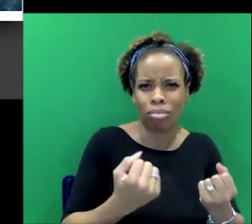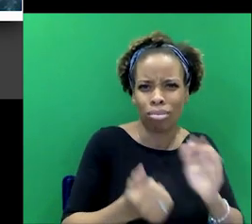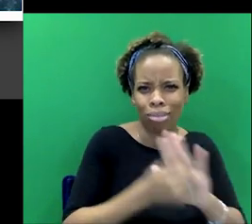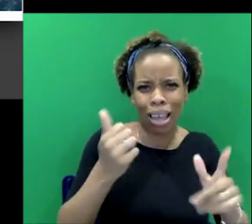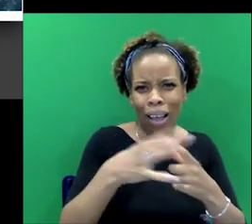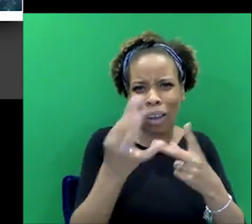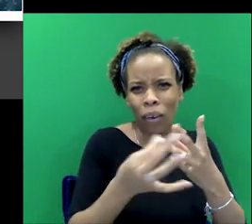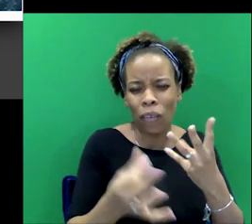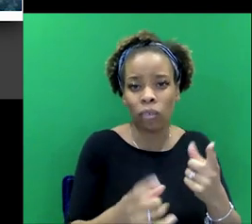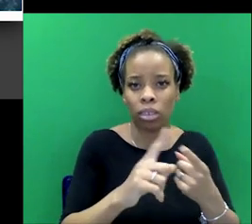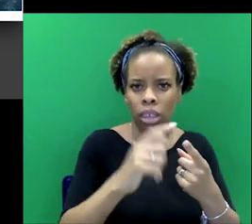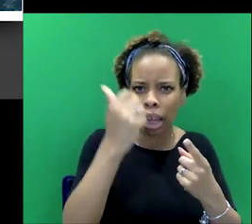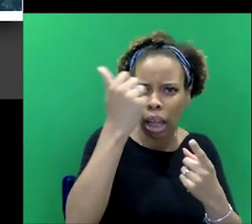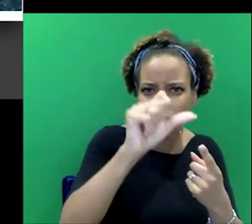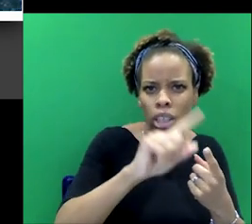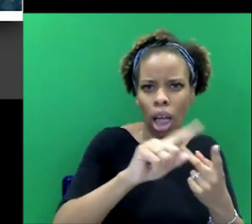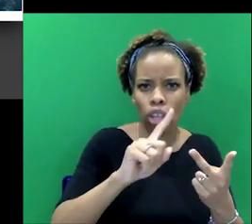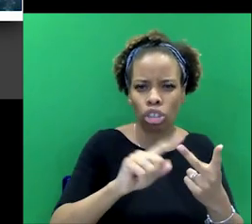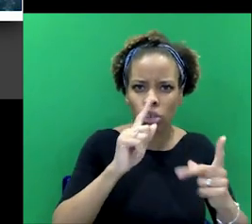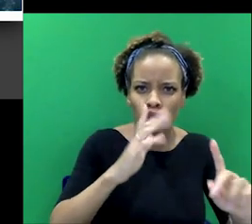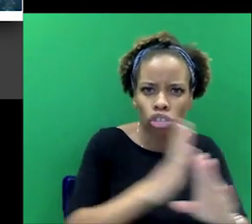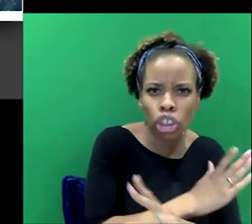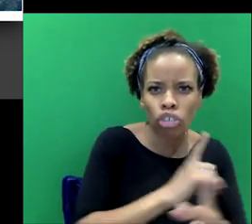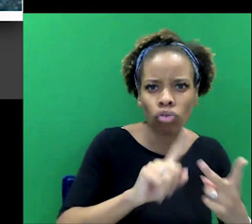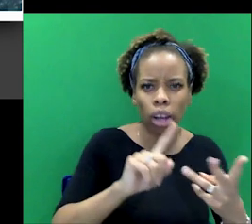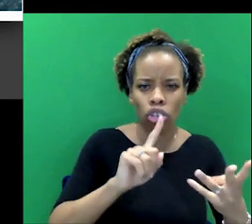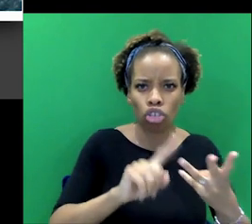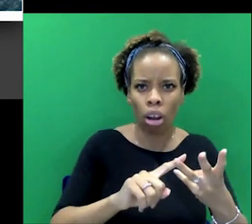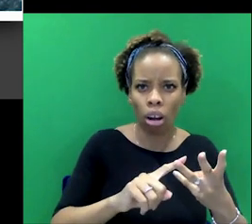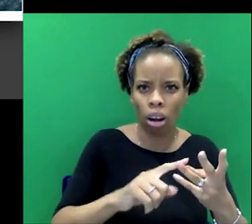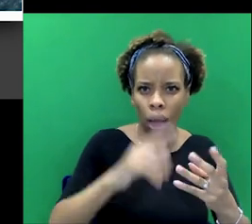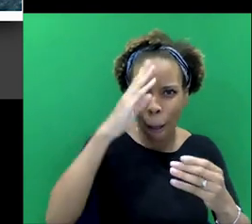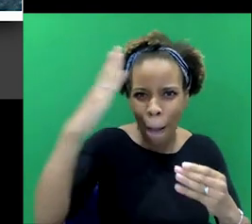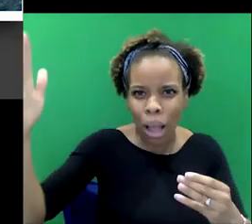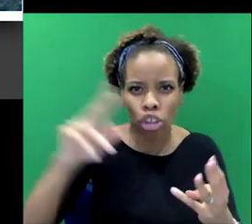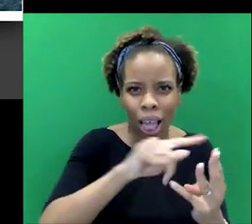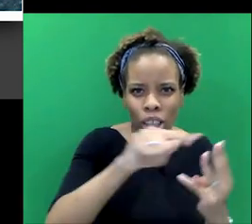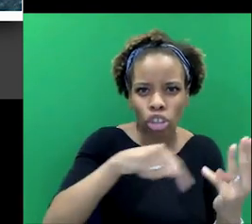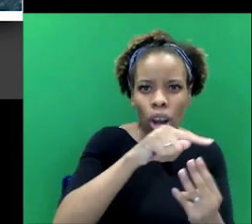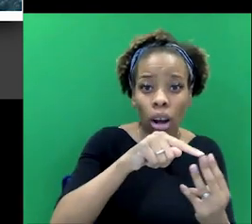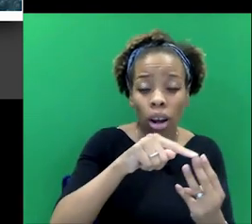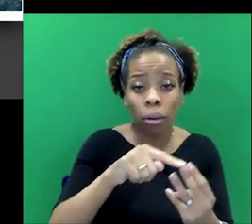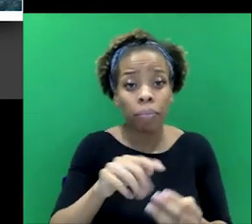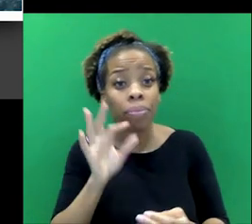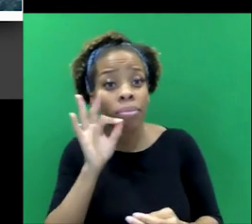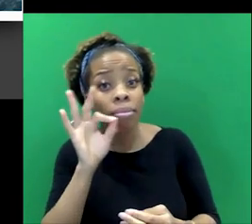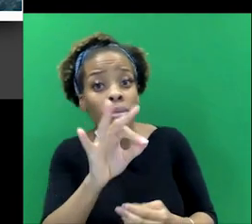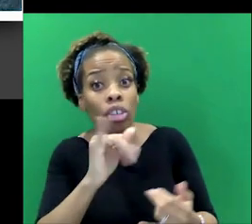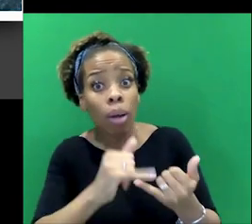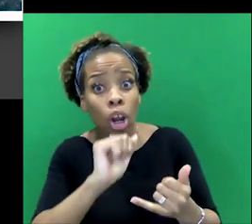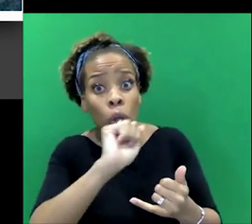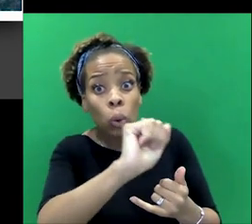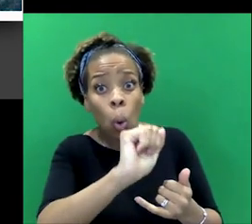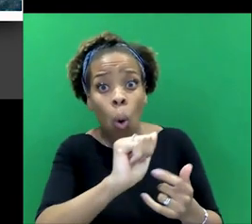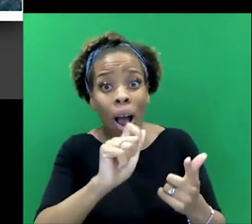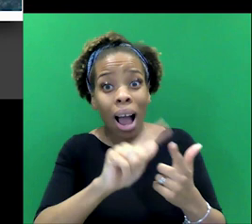intelligence, and discretion that the police simply do not. Is that happening in the Adalgi story, do you think, Shrabani? That